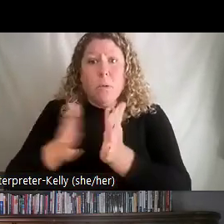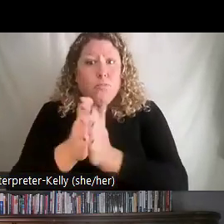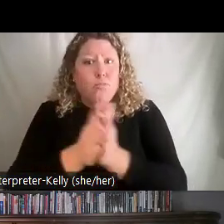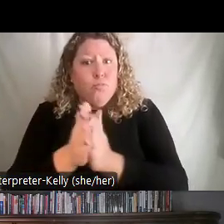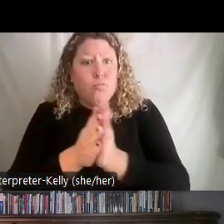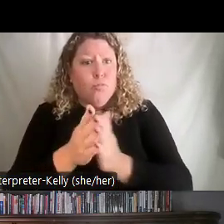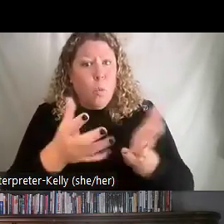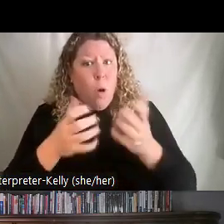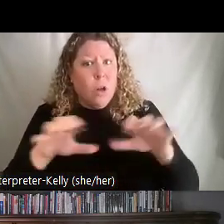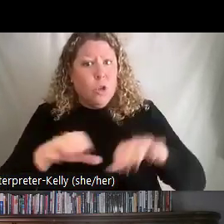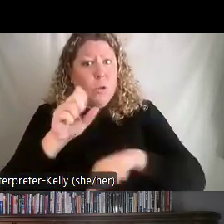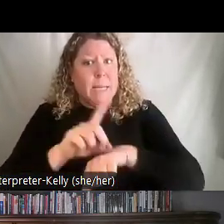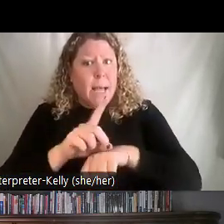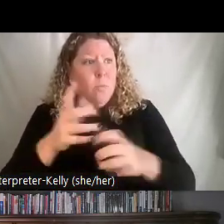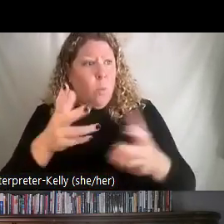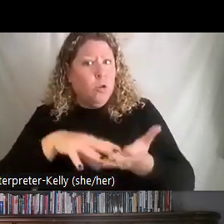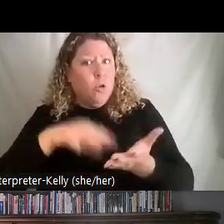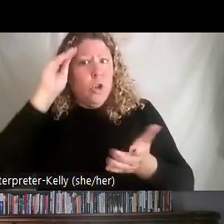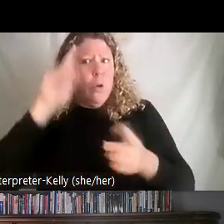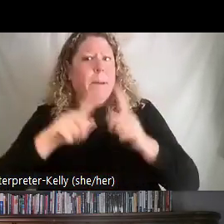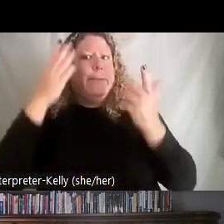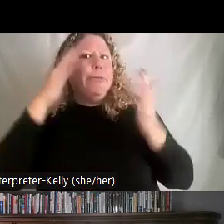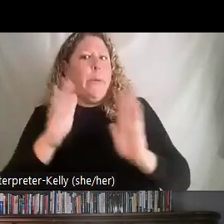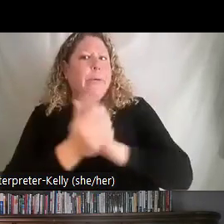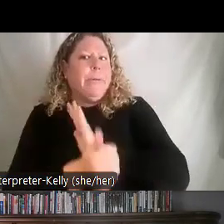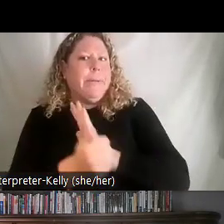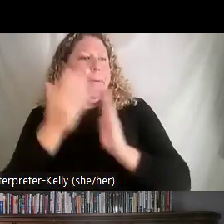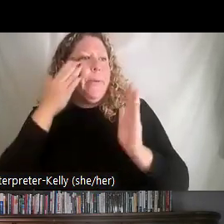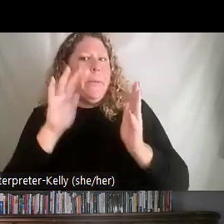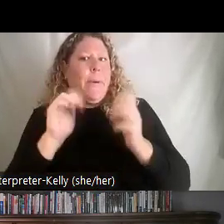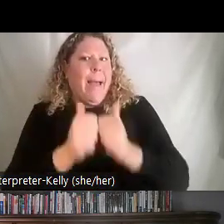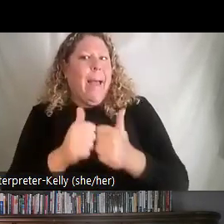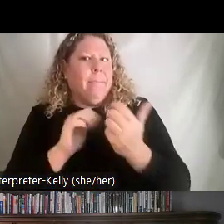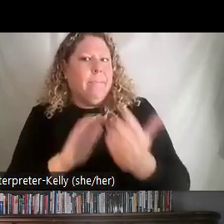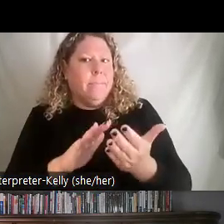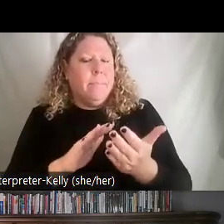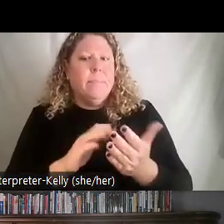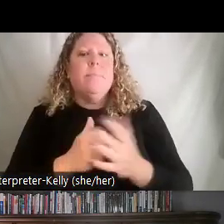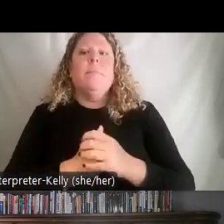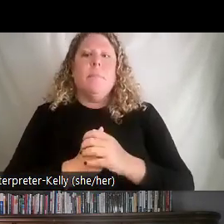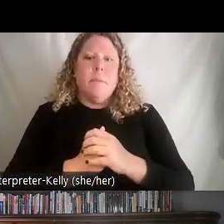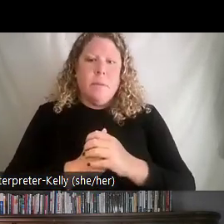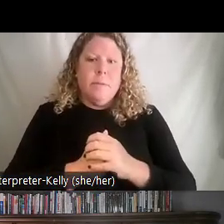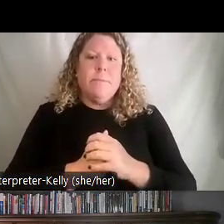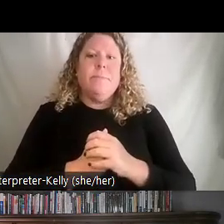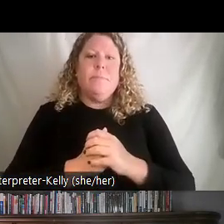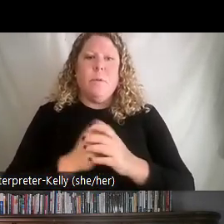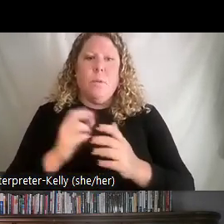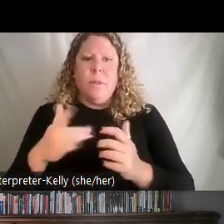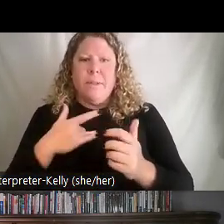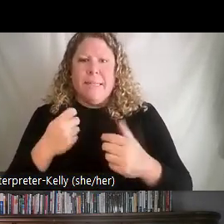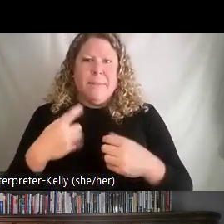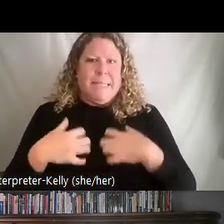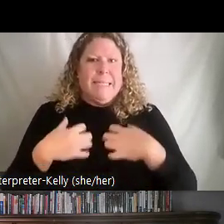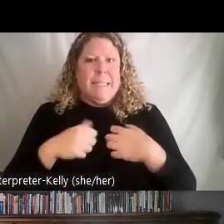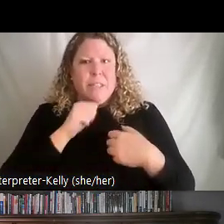task and motivated to do it, but they're unable. So they're going to be a little bit insecure about it. So what you're going to